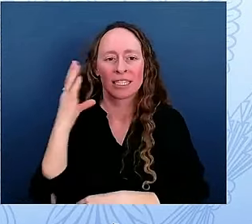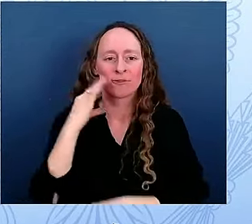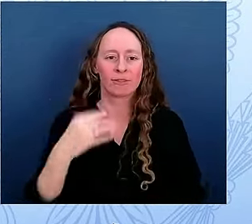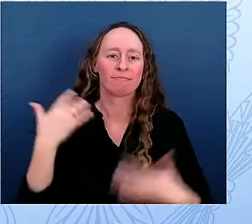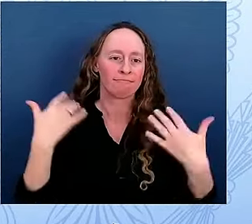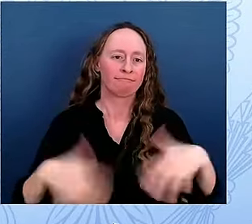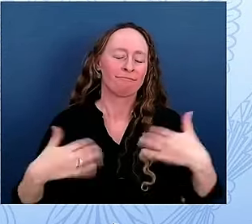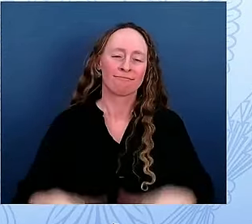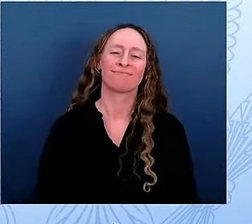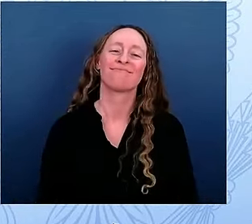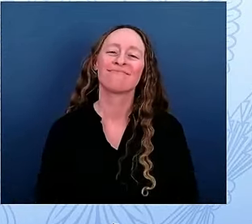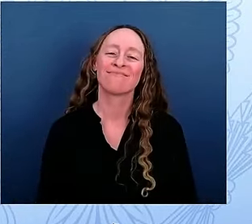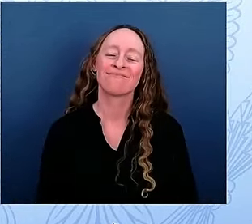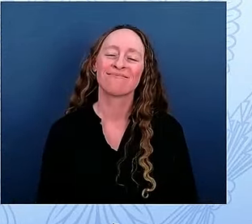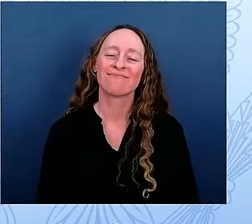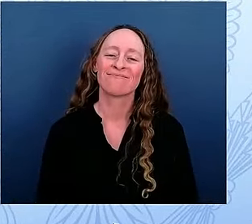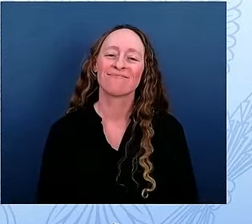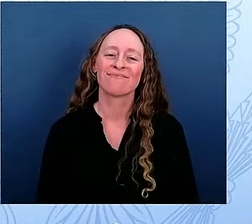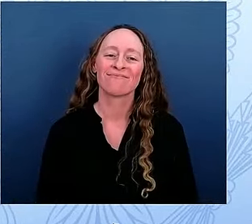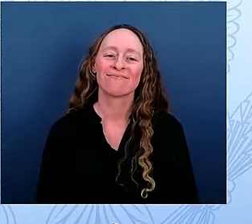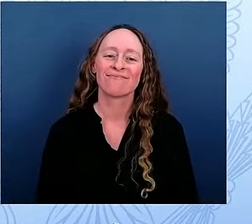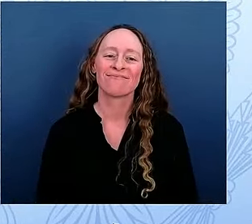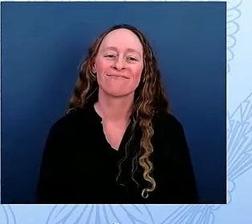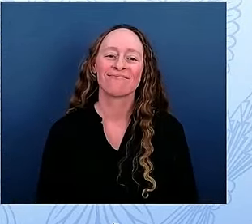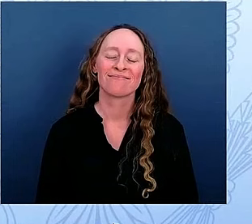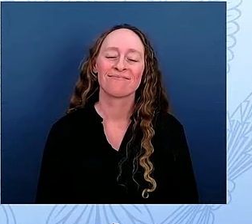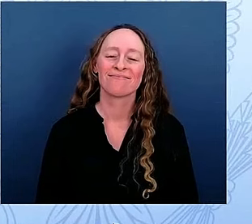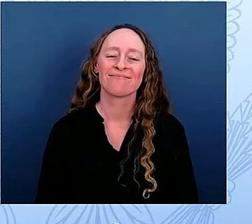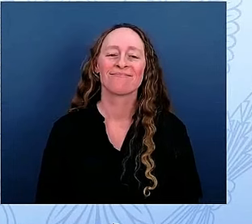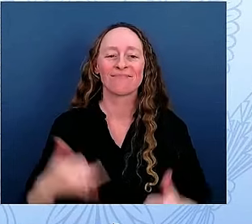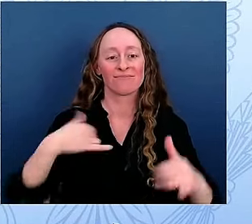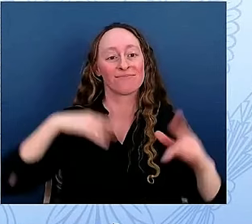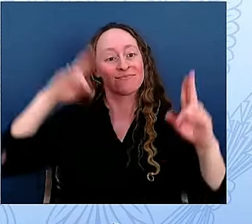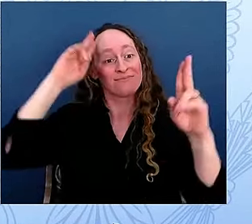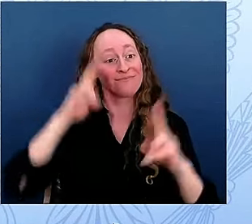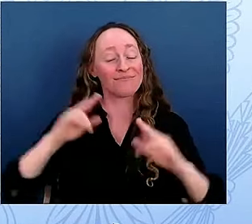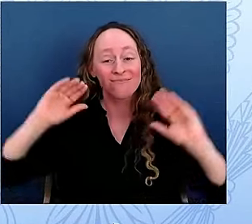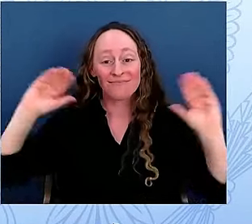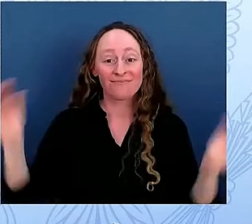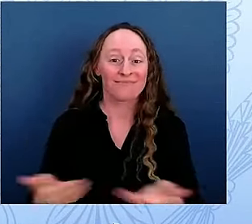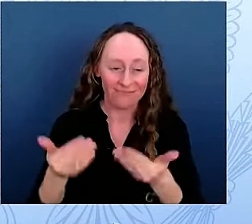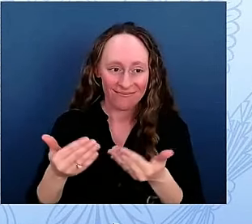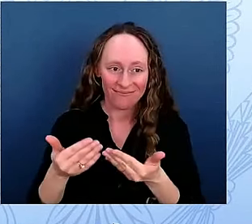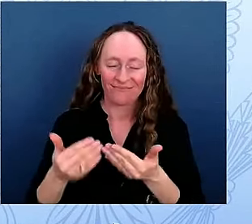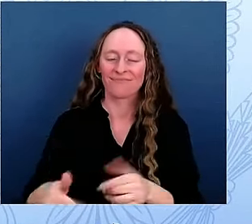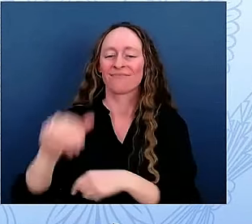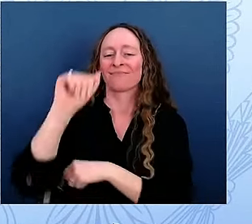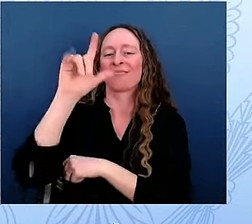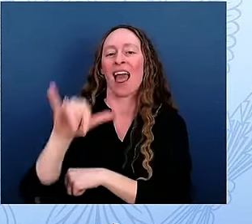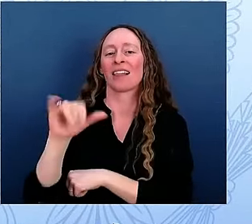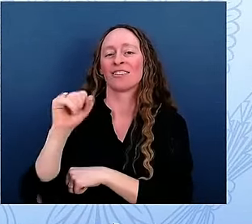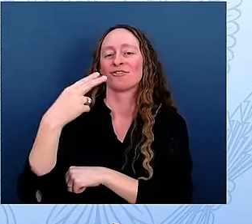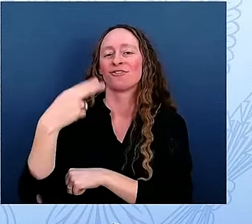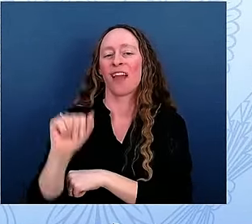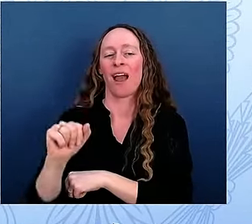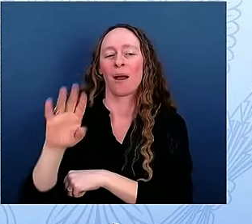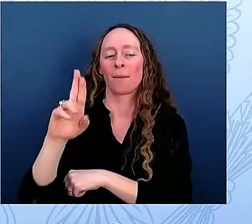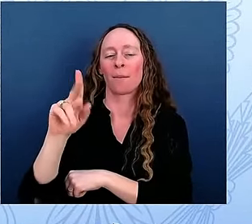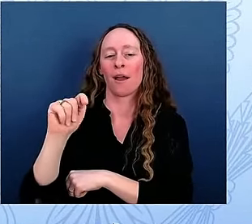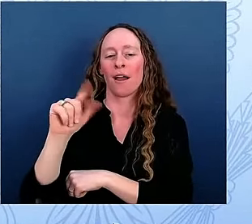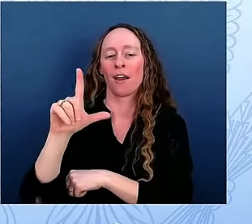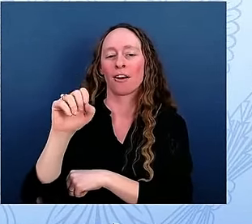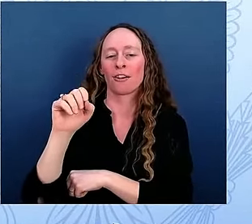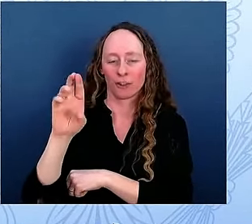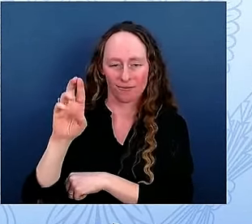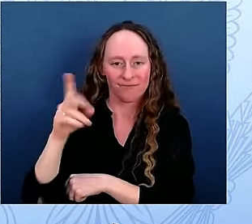And now it's my honor to welcome Alicia Butler, who was the Gilda Lerman 2019 National Teacher of the Year, and also the